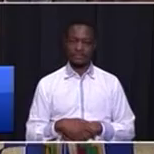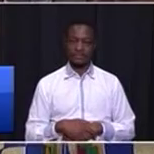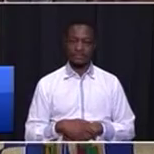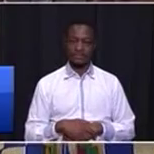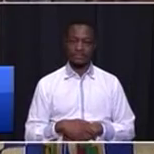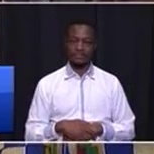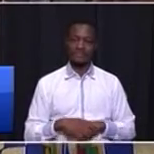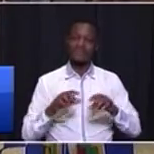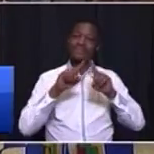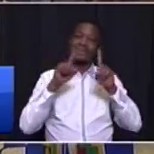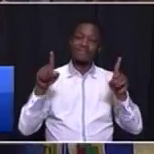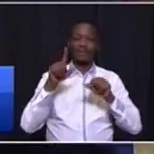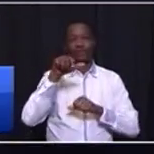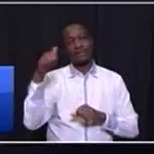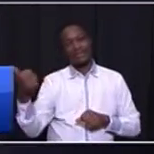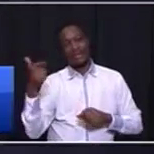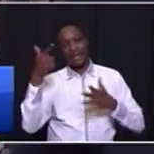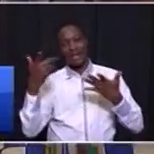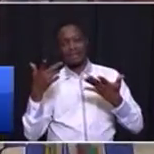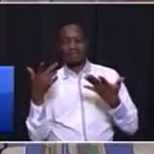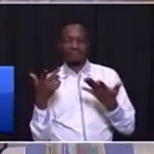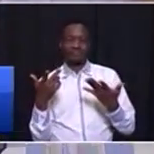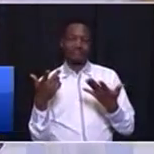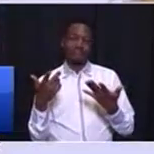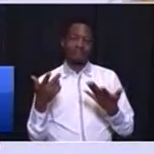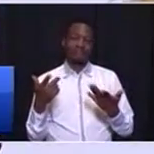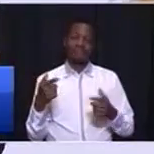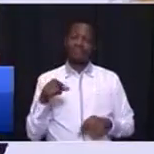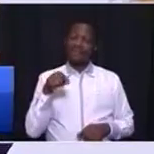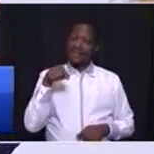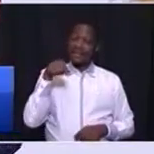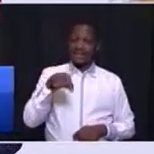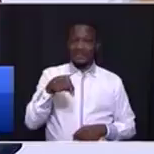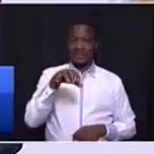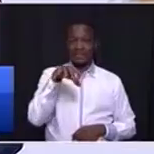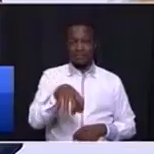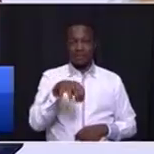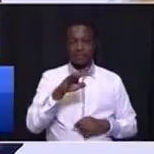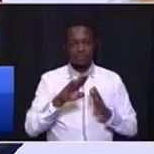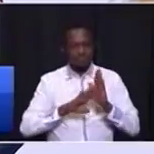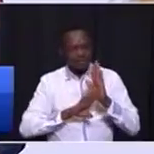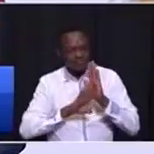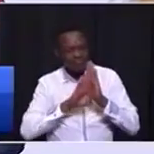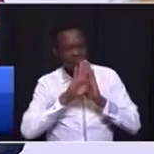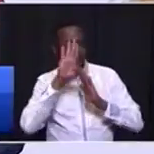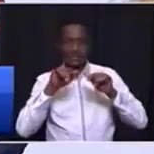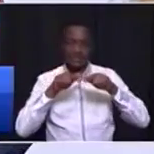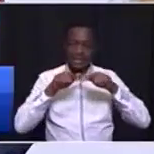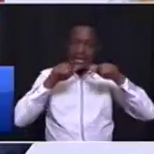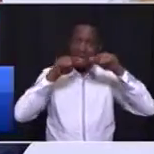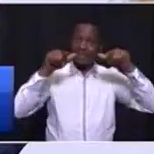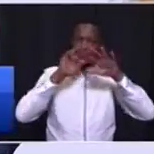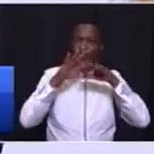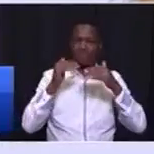But, on the other hand, this is a province where rising levels of inequality,